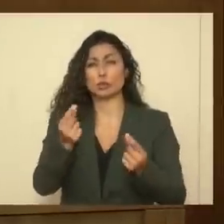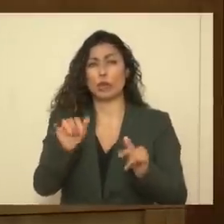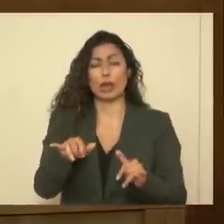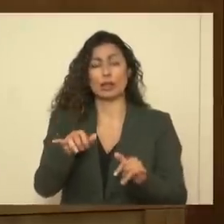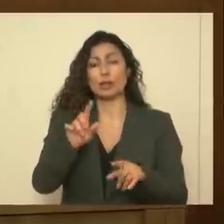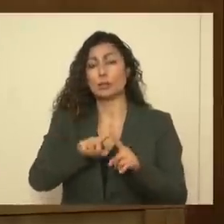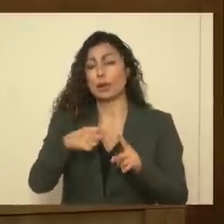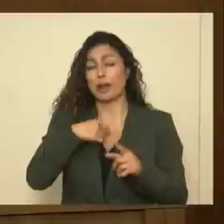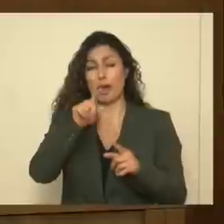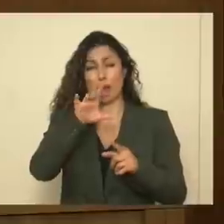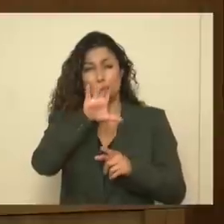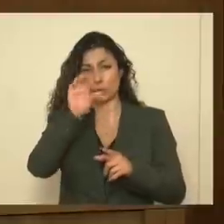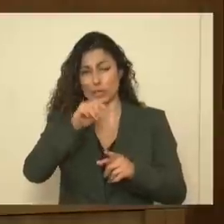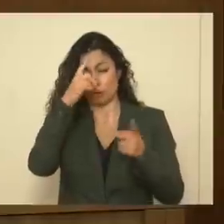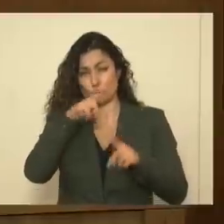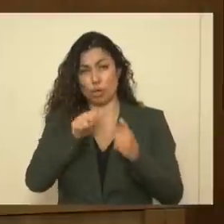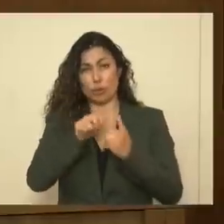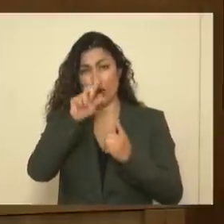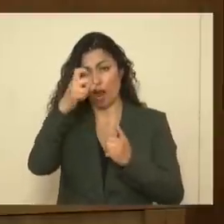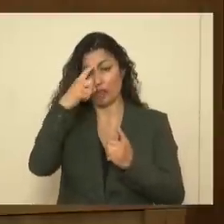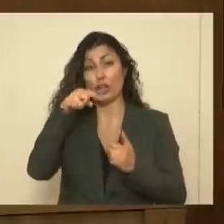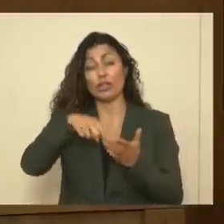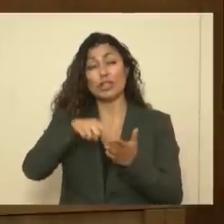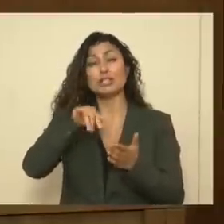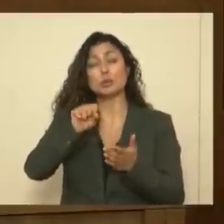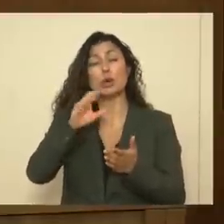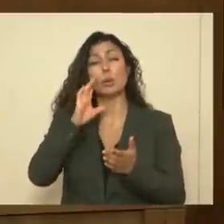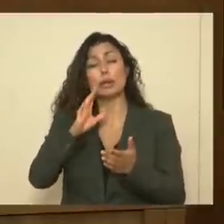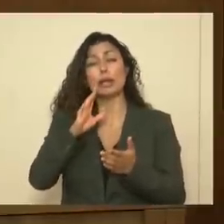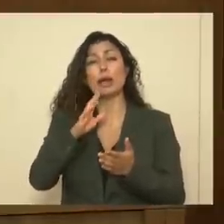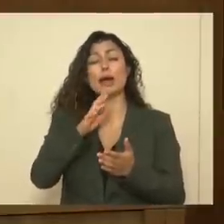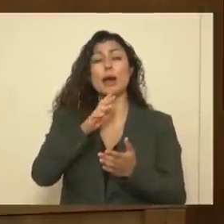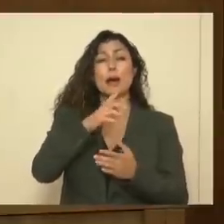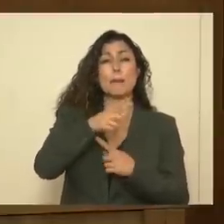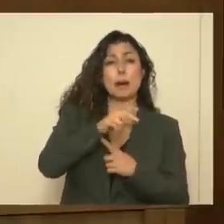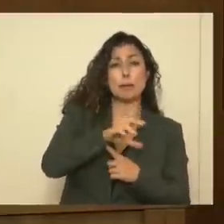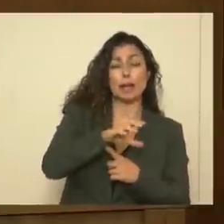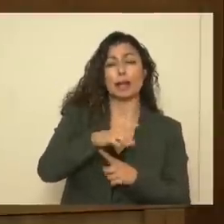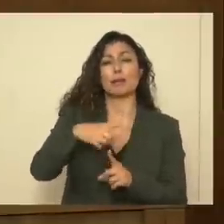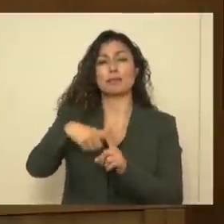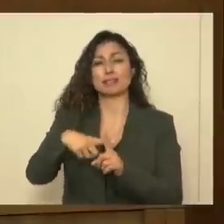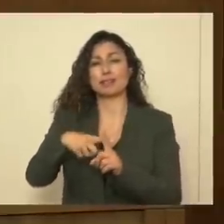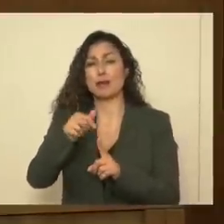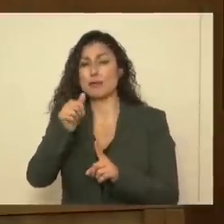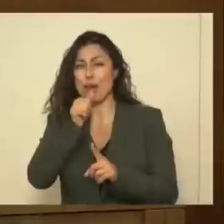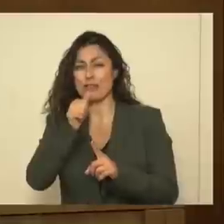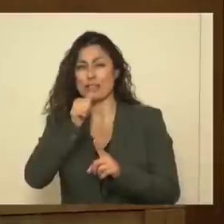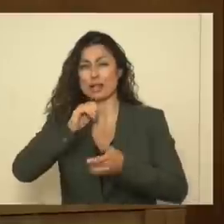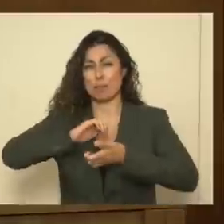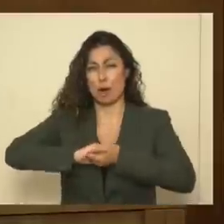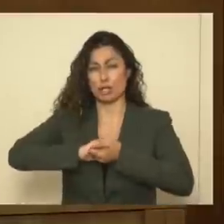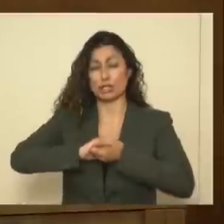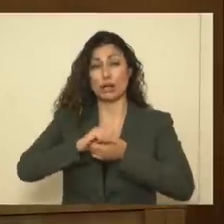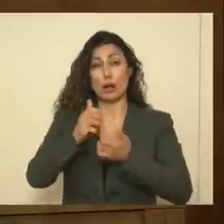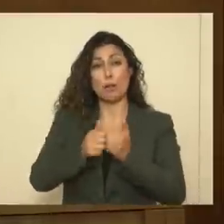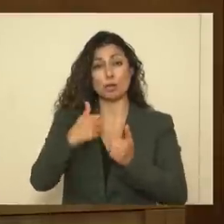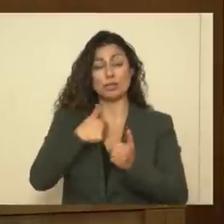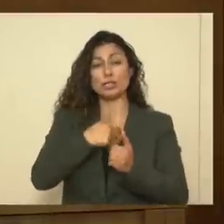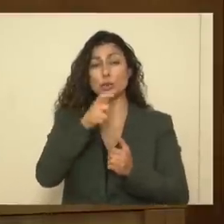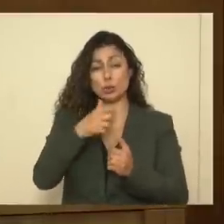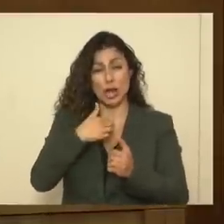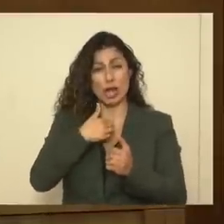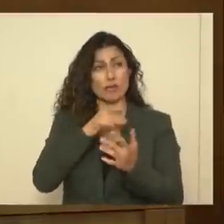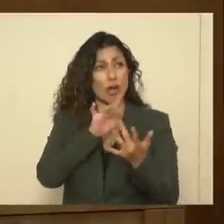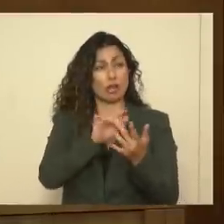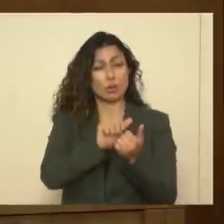with the governor that this is going to be a public-private partnership. Most of us who have access to a care provider